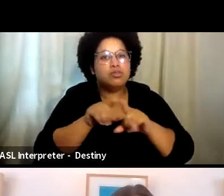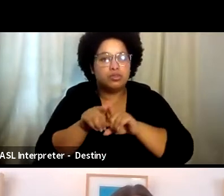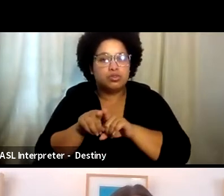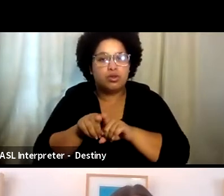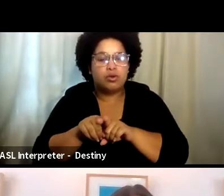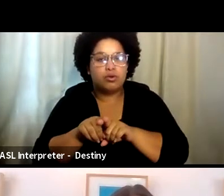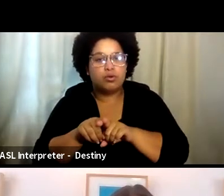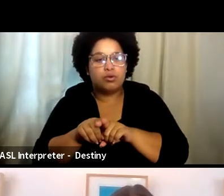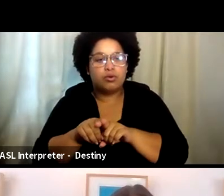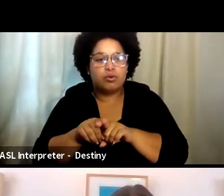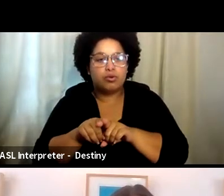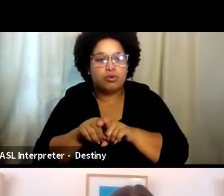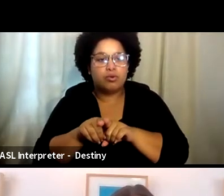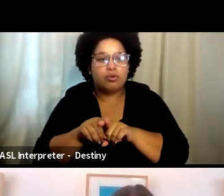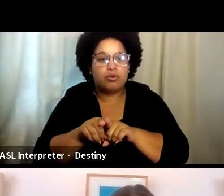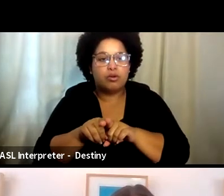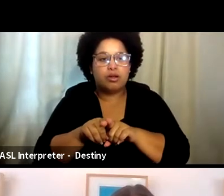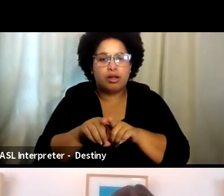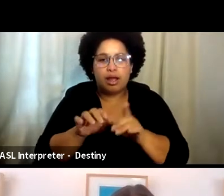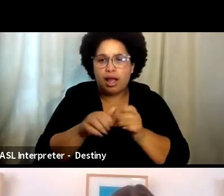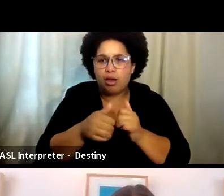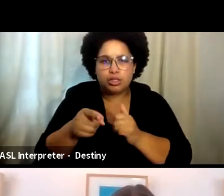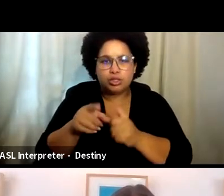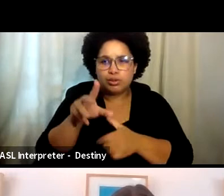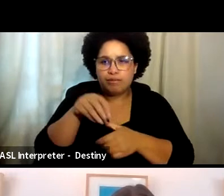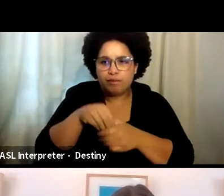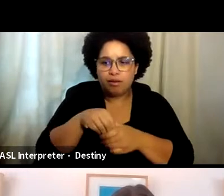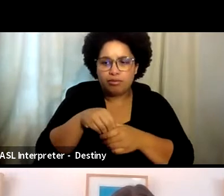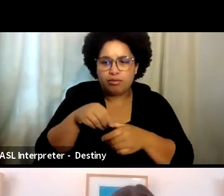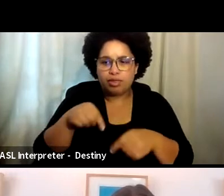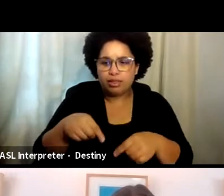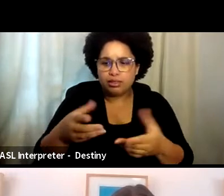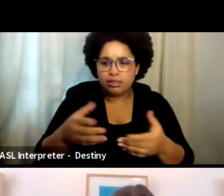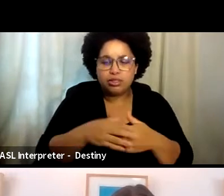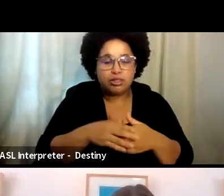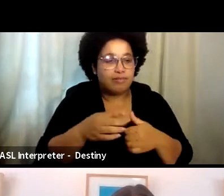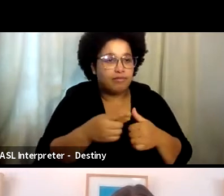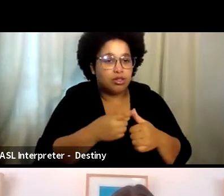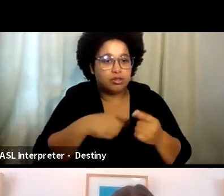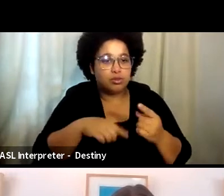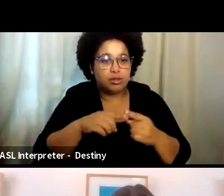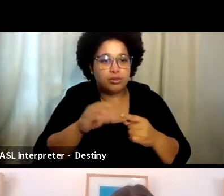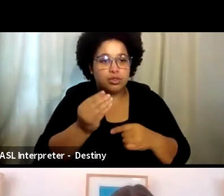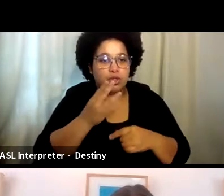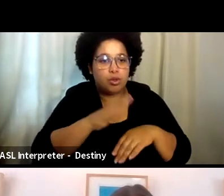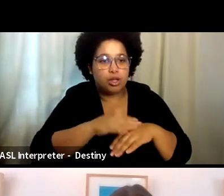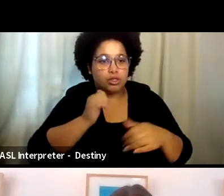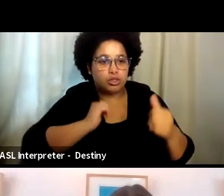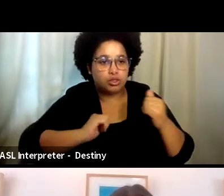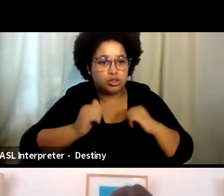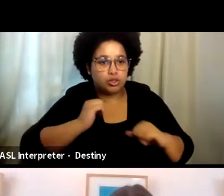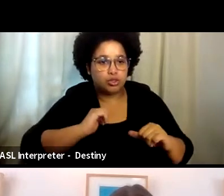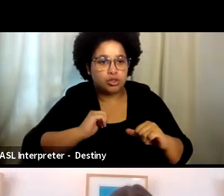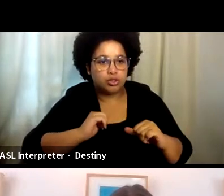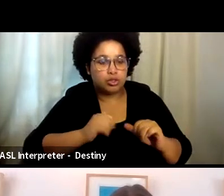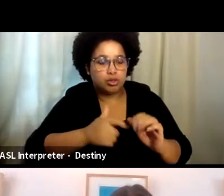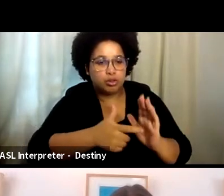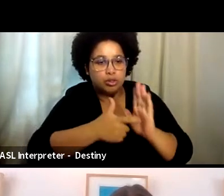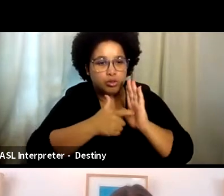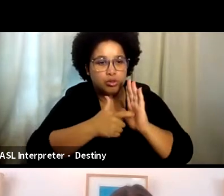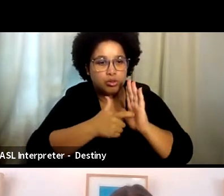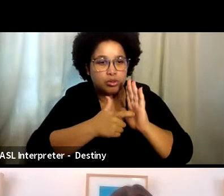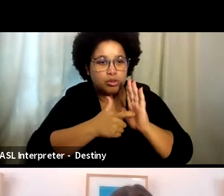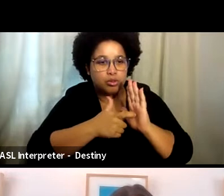I asked her the question, how did you even get involved with this? She said at first when I was told on a show that it was actually a mandate of that